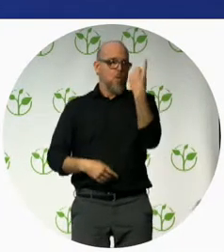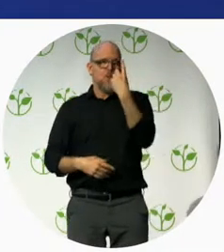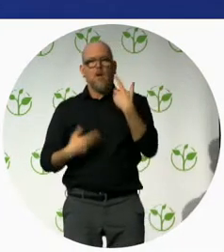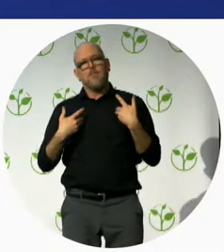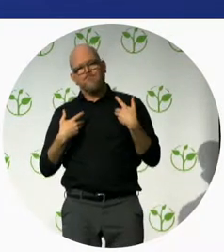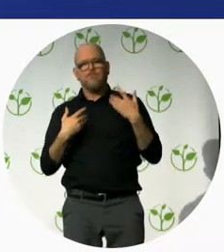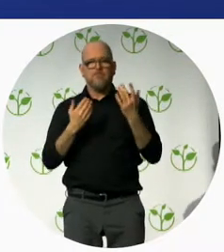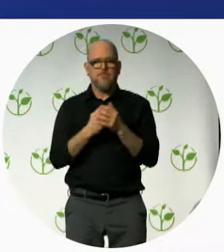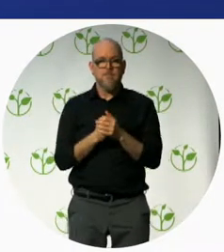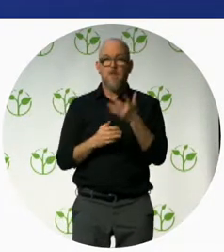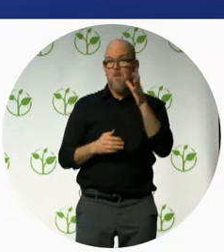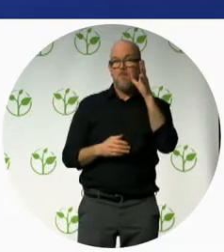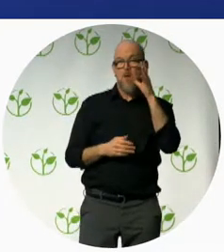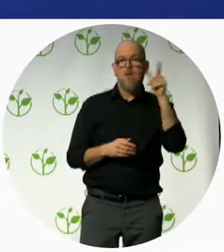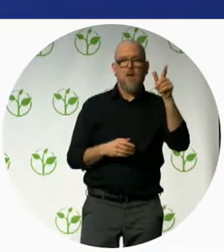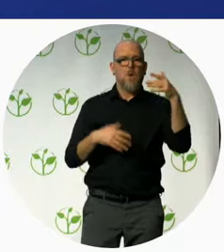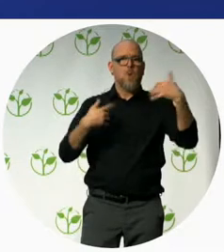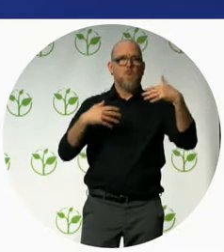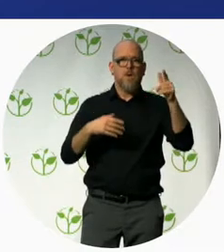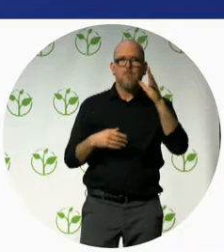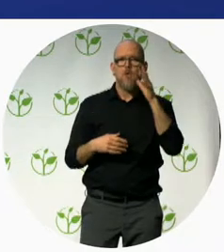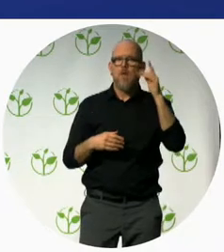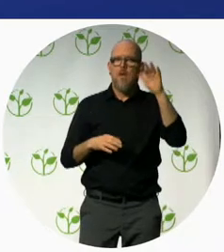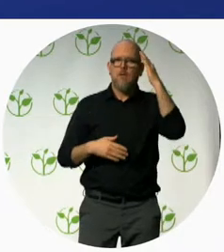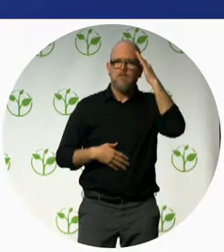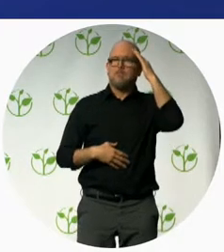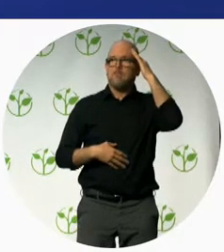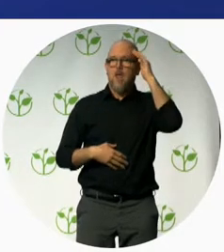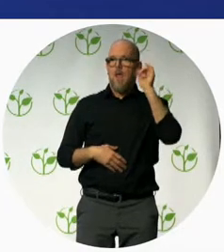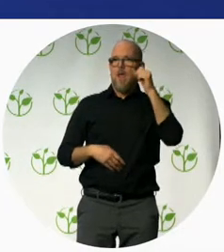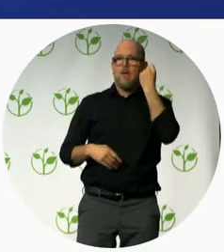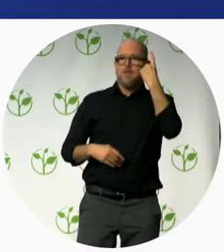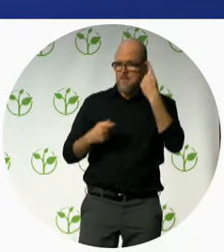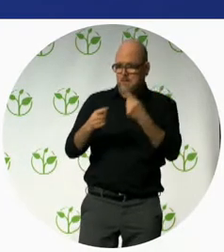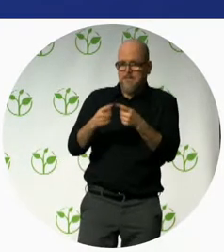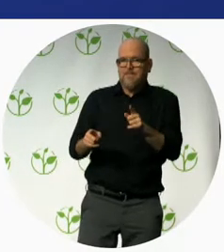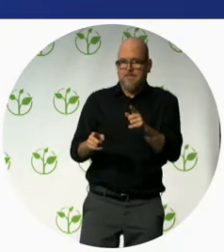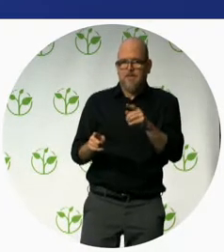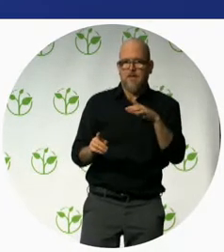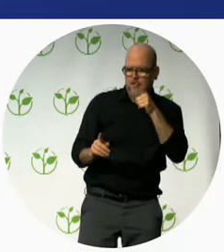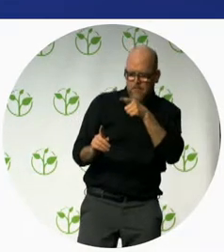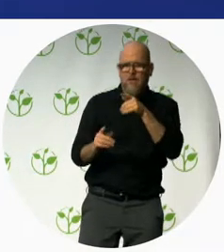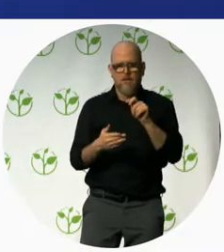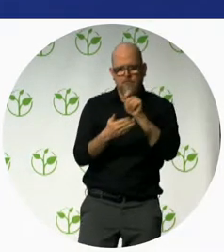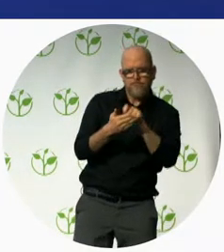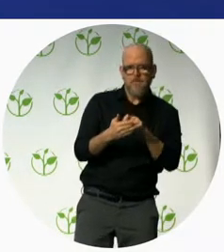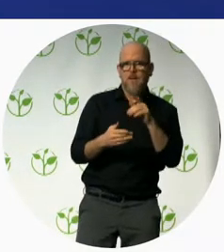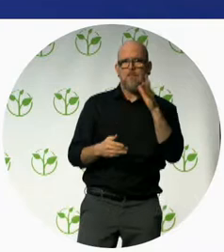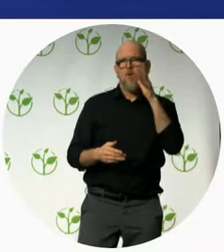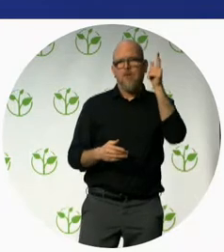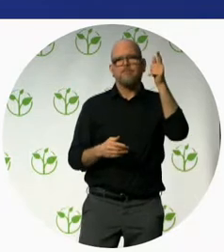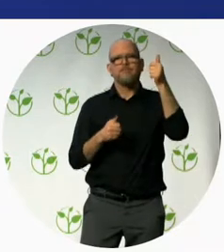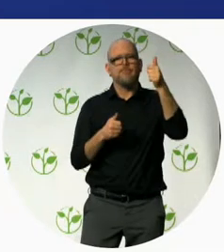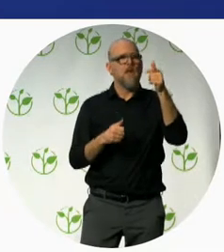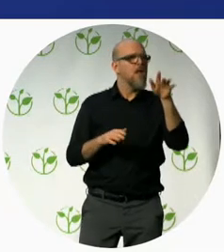and can act early mothers can act early when a developmental delay is